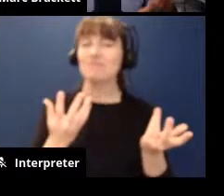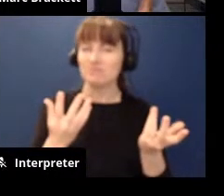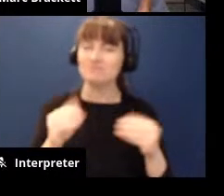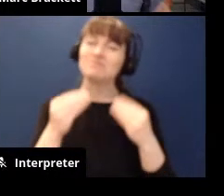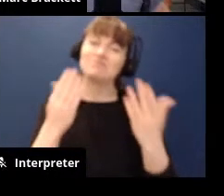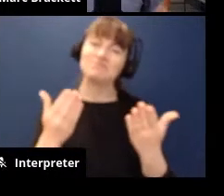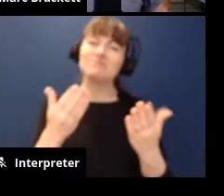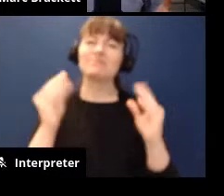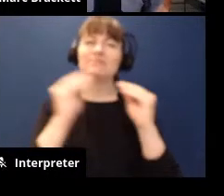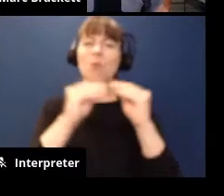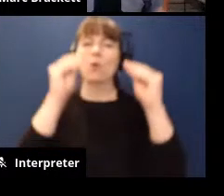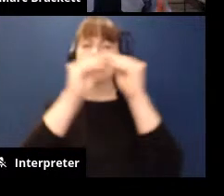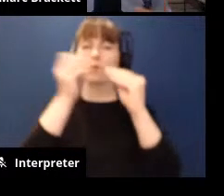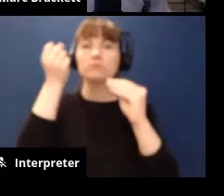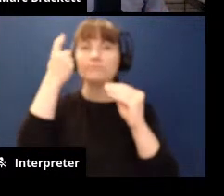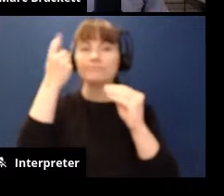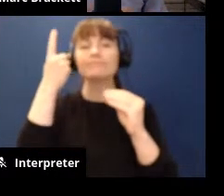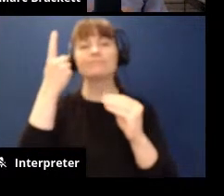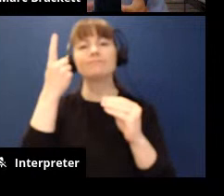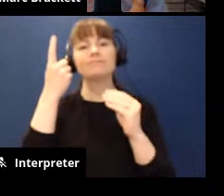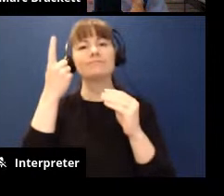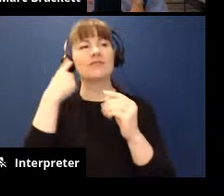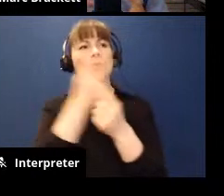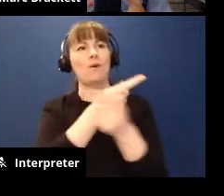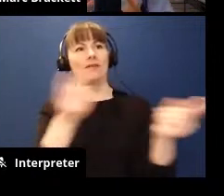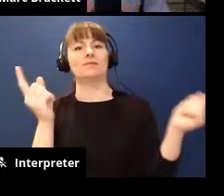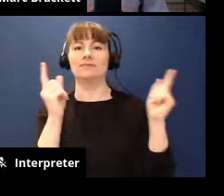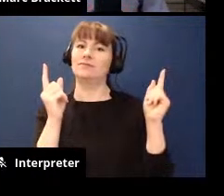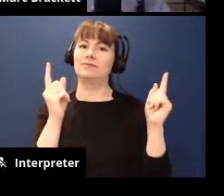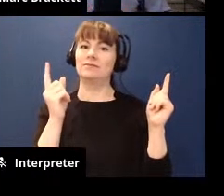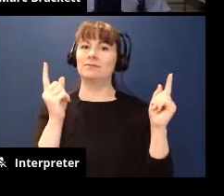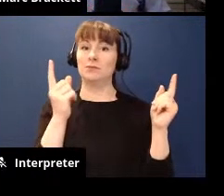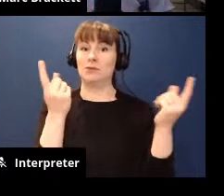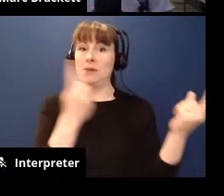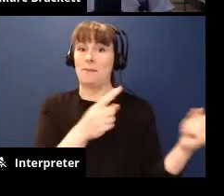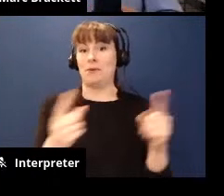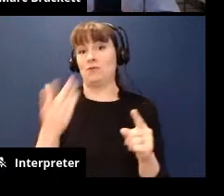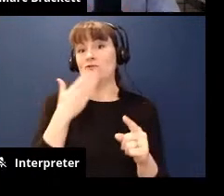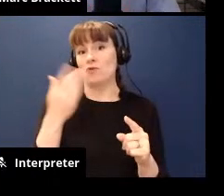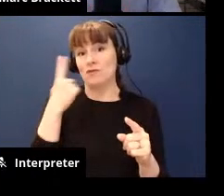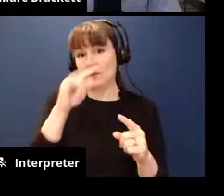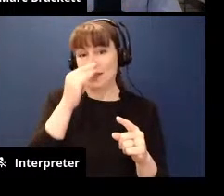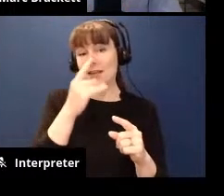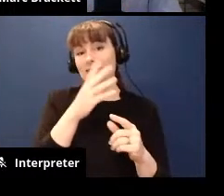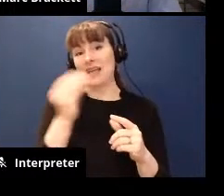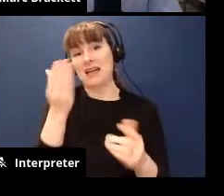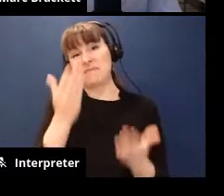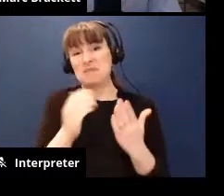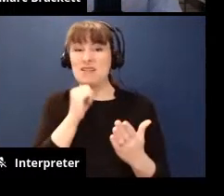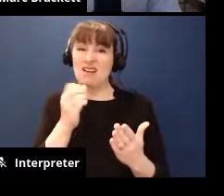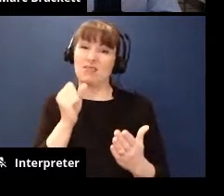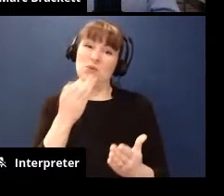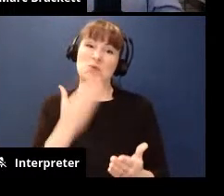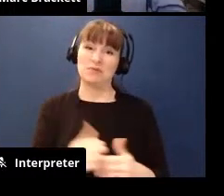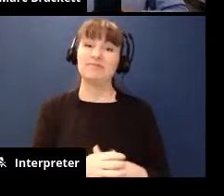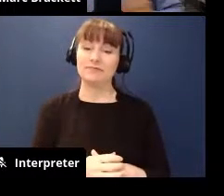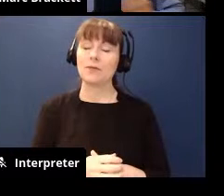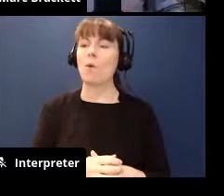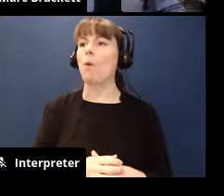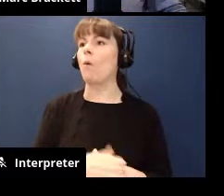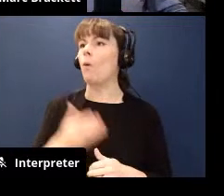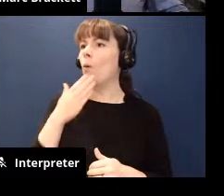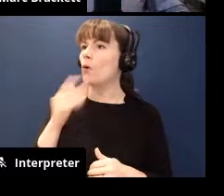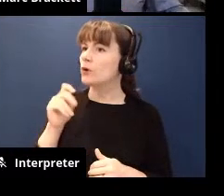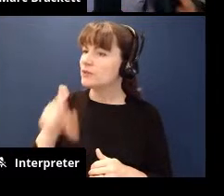gives you greater insight you know into the things that are going well and the things that might not be going well that's that's such a good tip